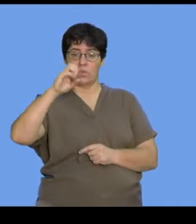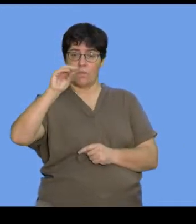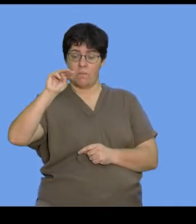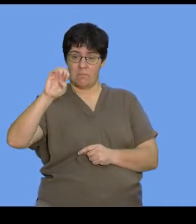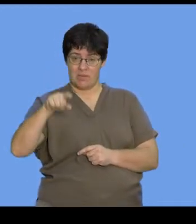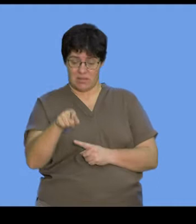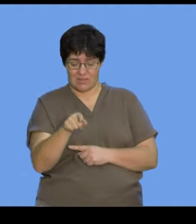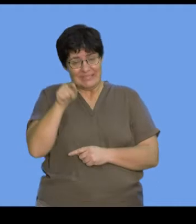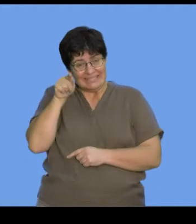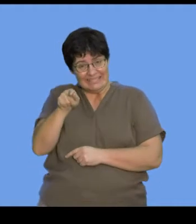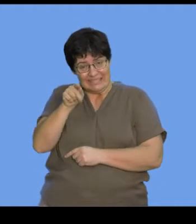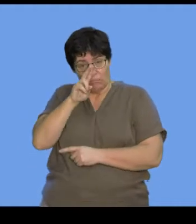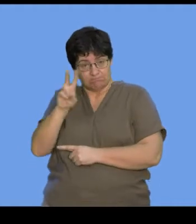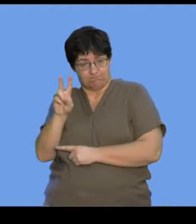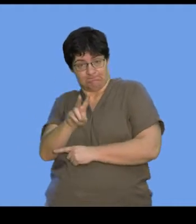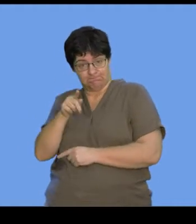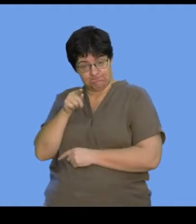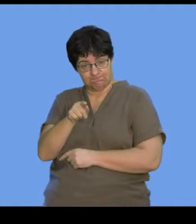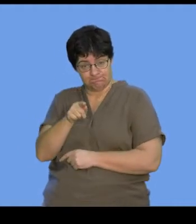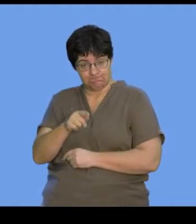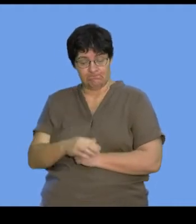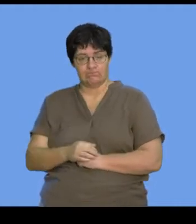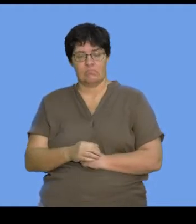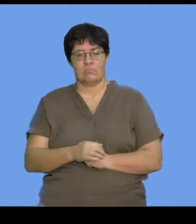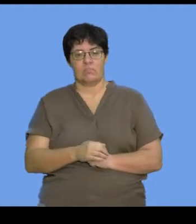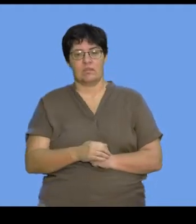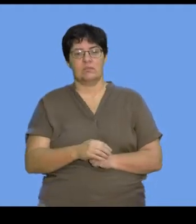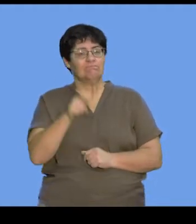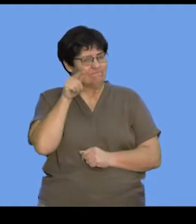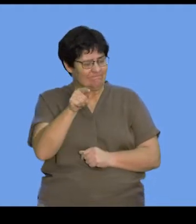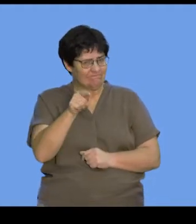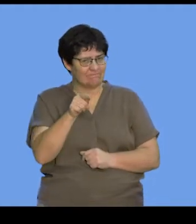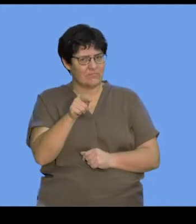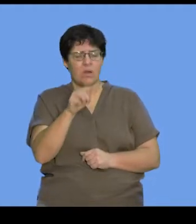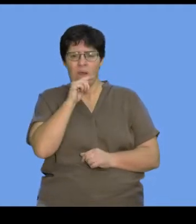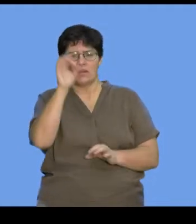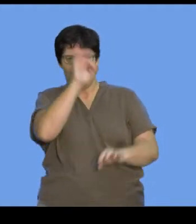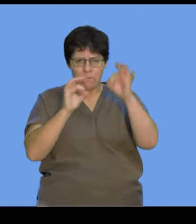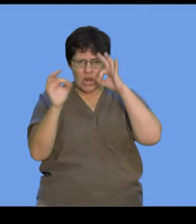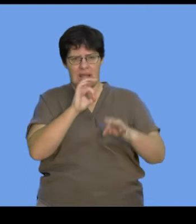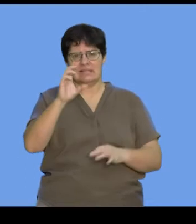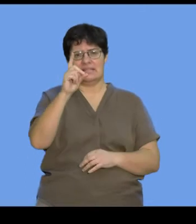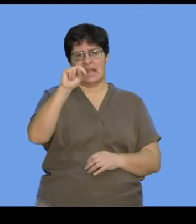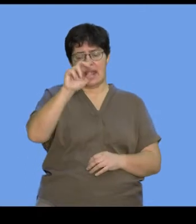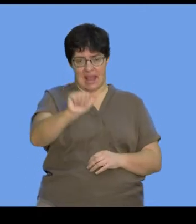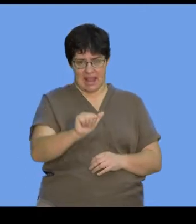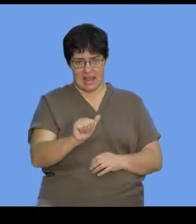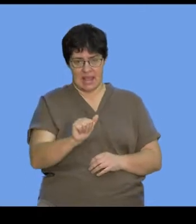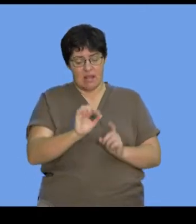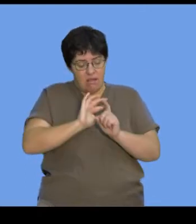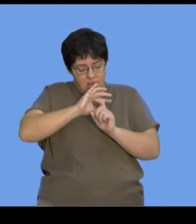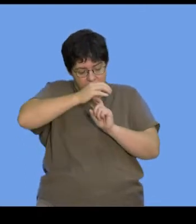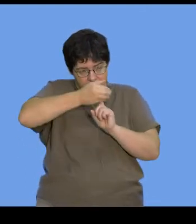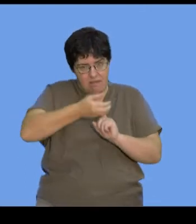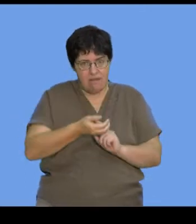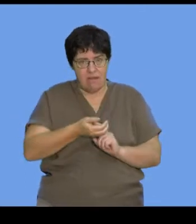understand that this chromosome that we're looking at is essentially DNA molecules that are wrapped around a central